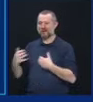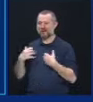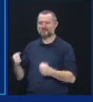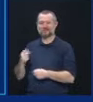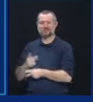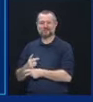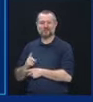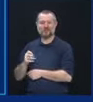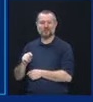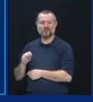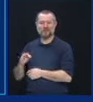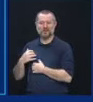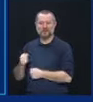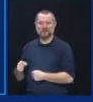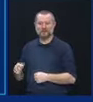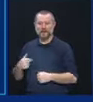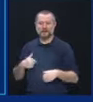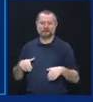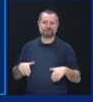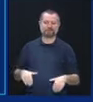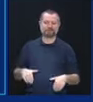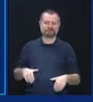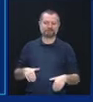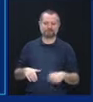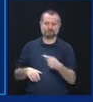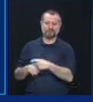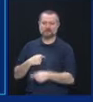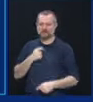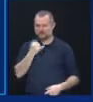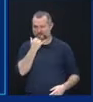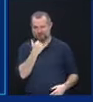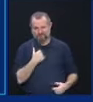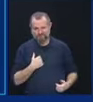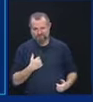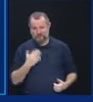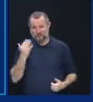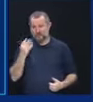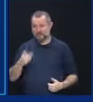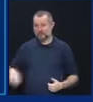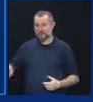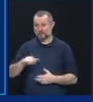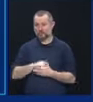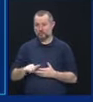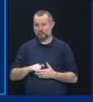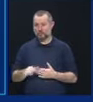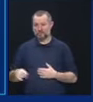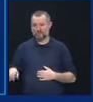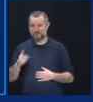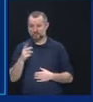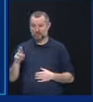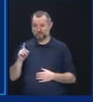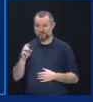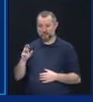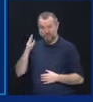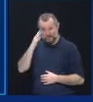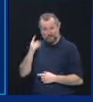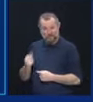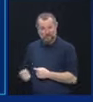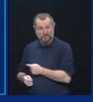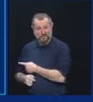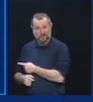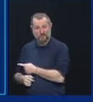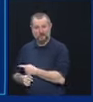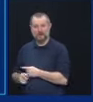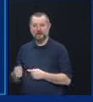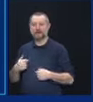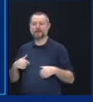I was wrong to be complacent because then New Yorkers said, oh, does the health care team really know what they're doing? And I was wrong to be